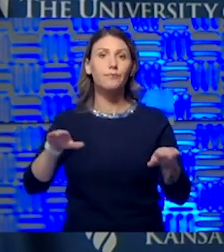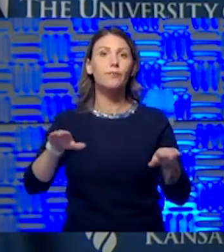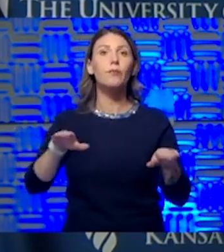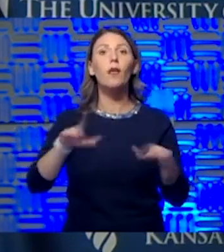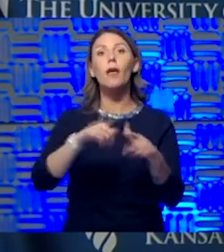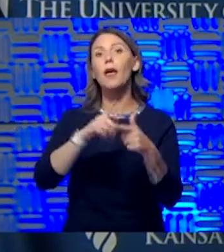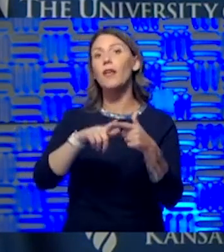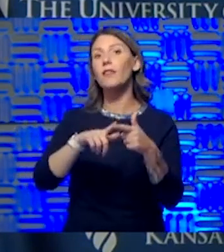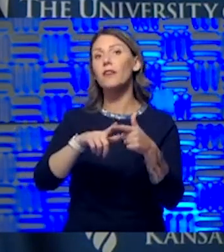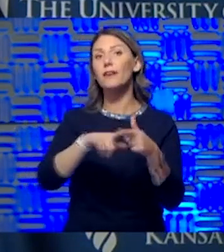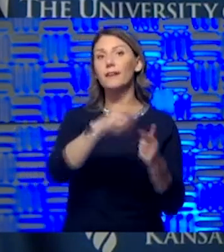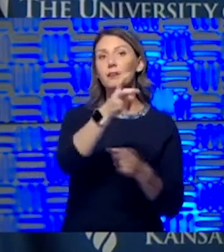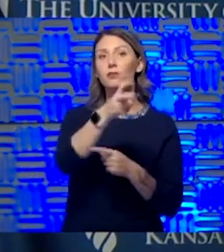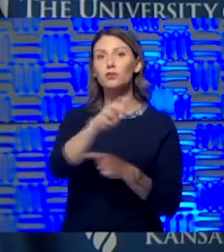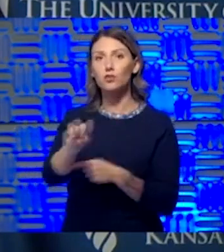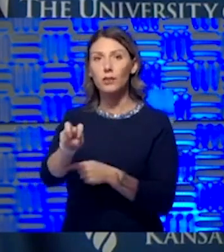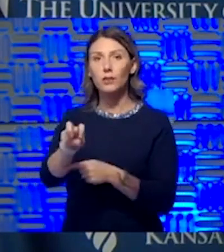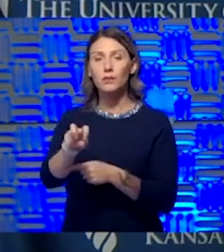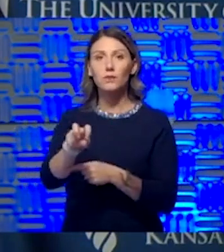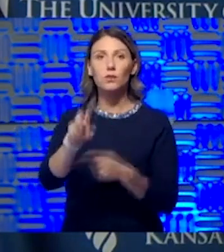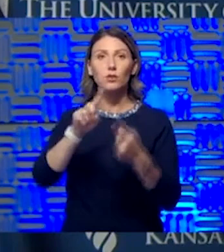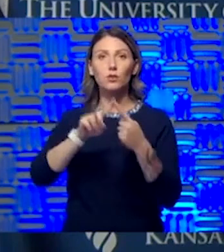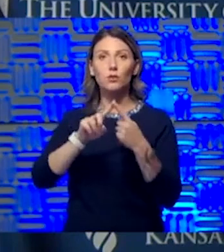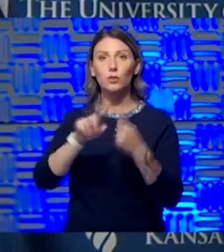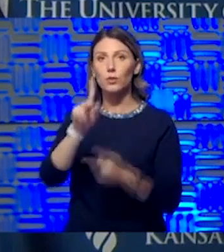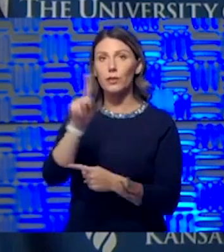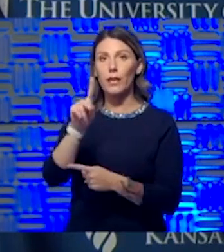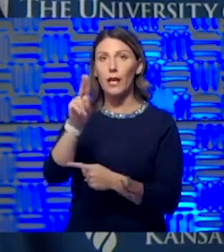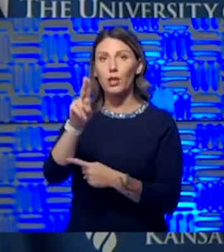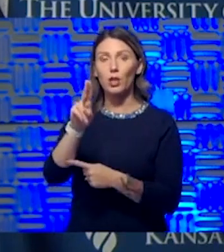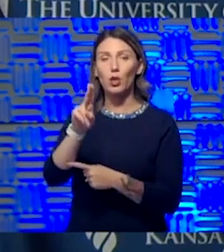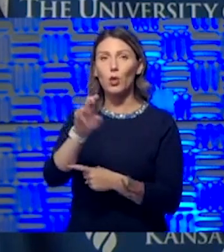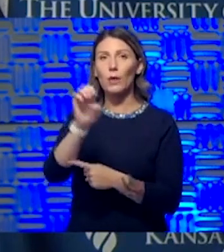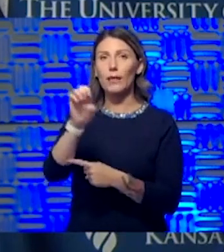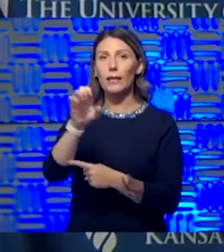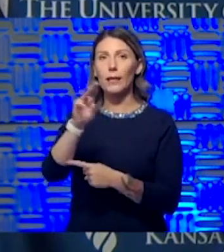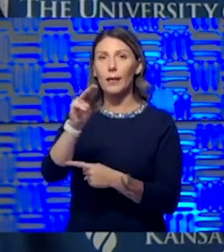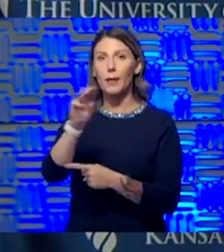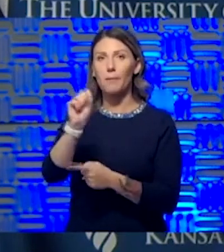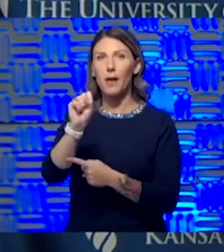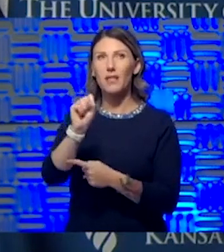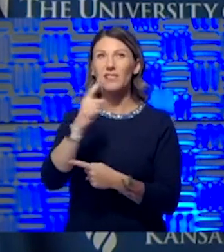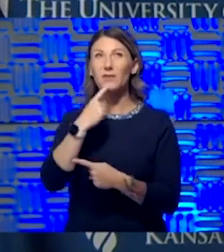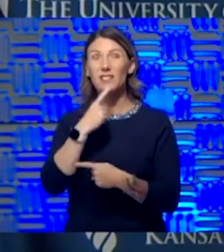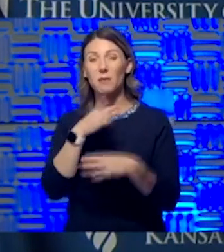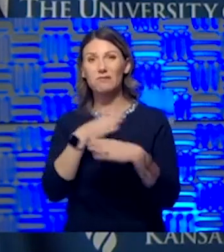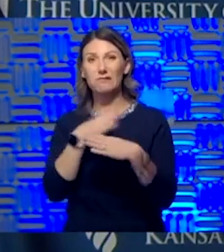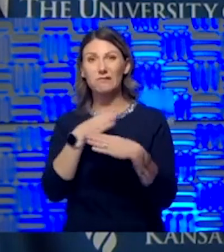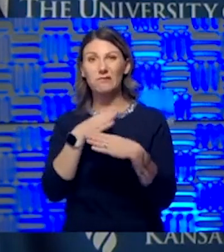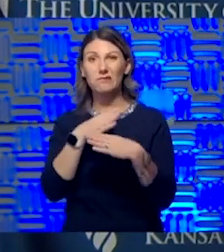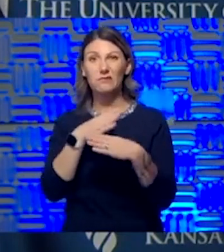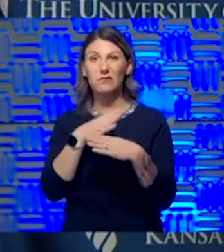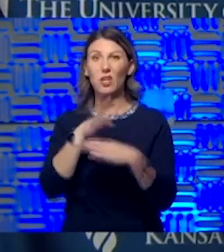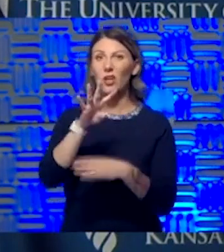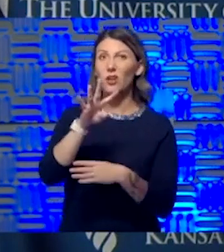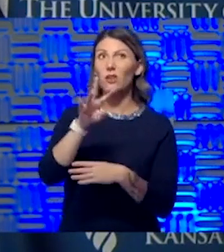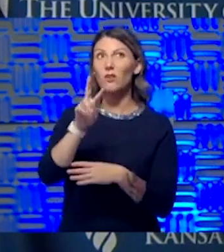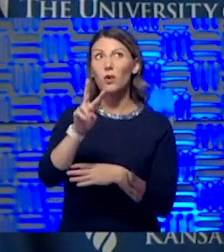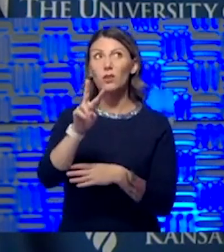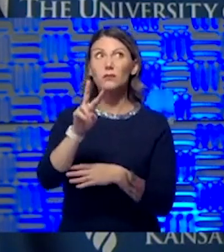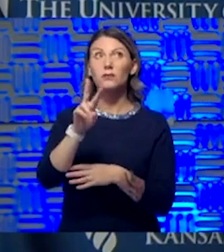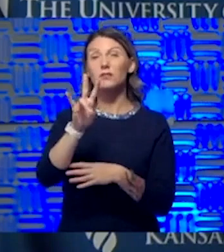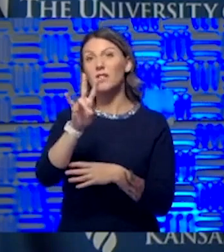have them transfer to KU via EMS. And then I would say within about 40 to 72 hours, I